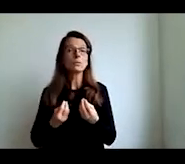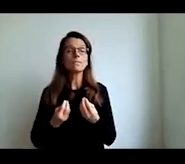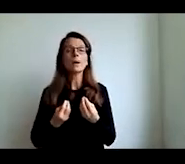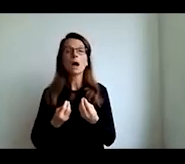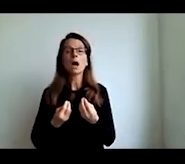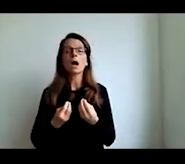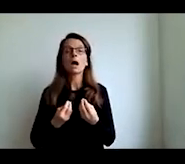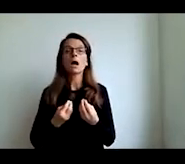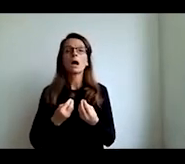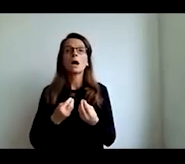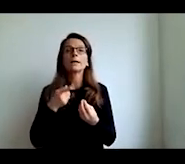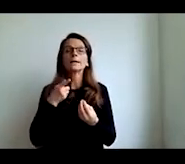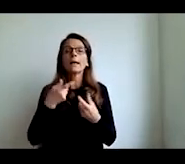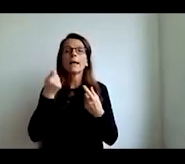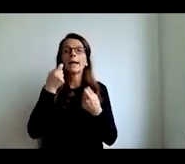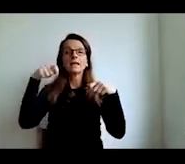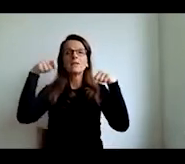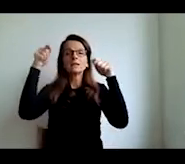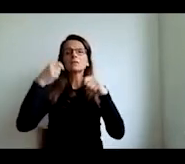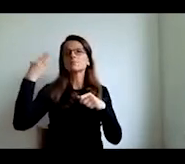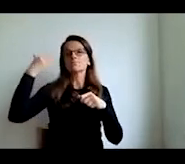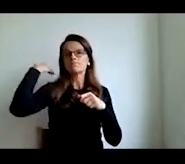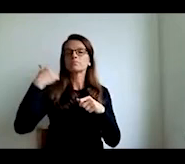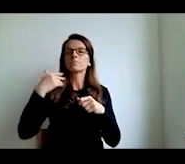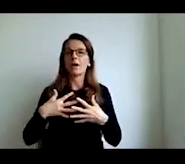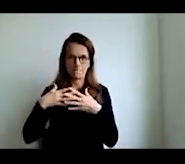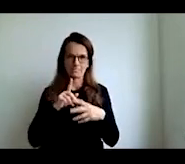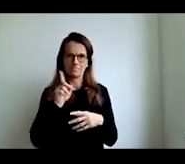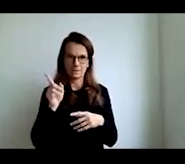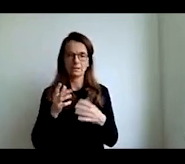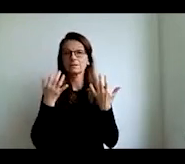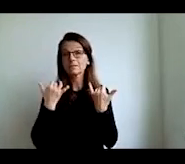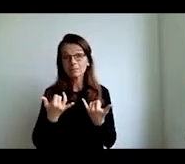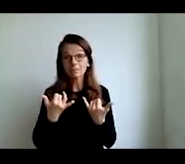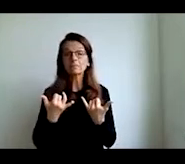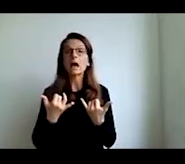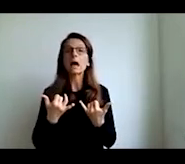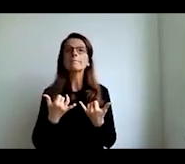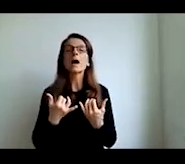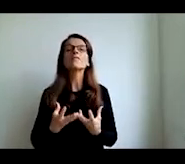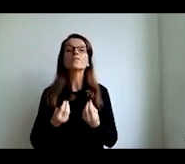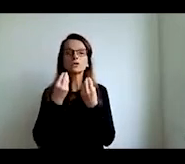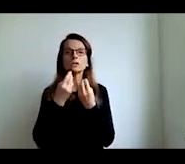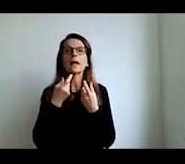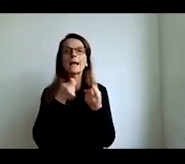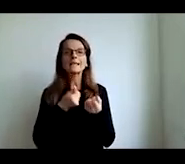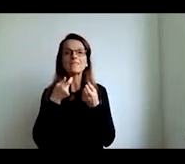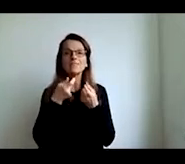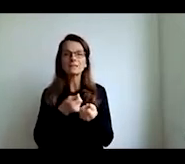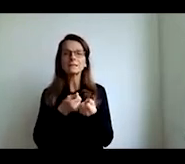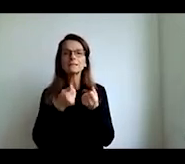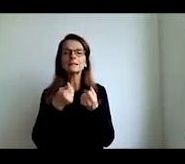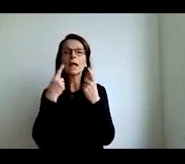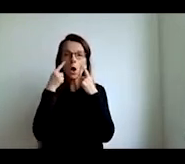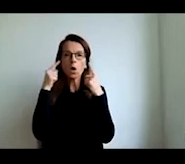share had risen to 63 percent and you can barely see europe not to speak of slovenia so